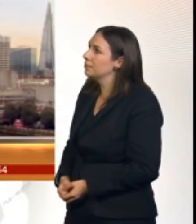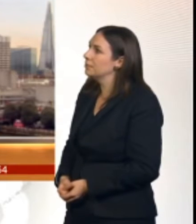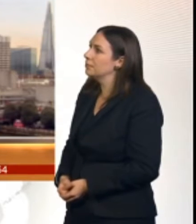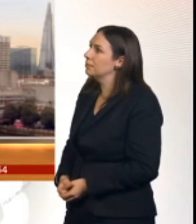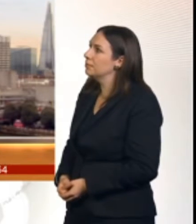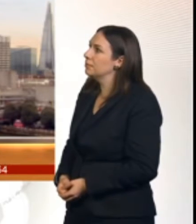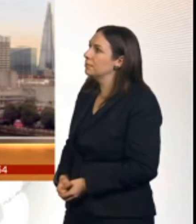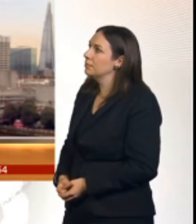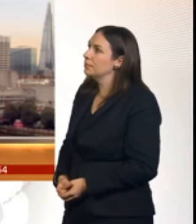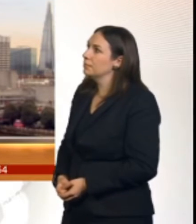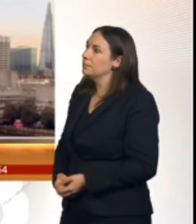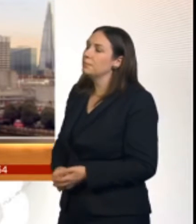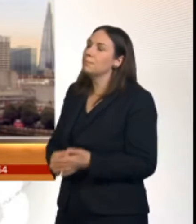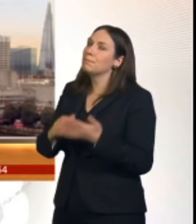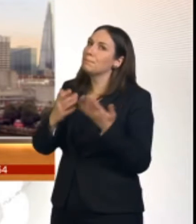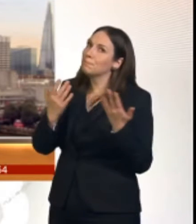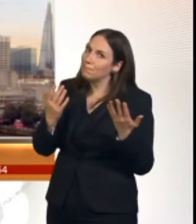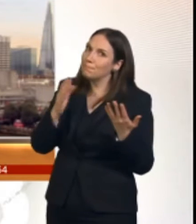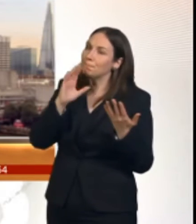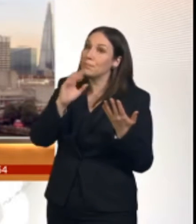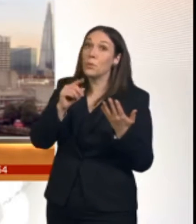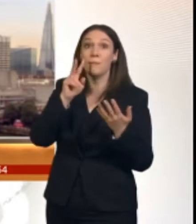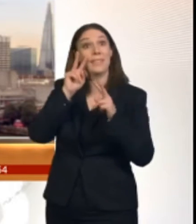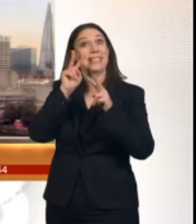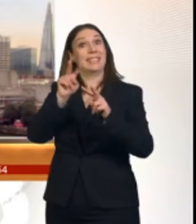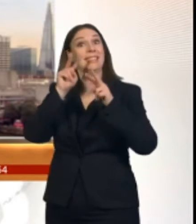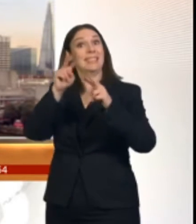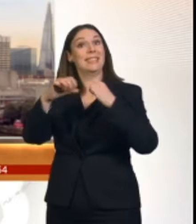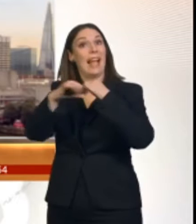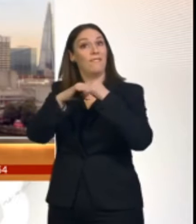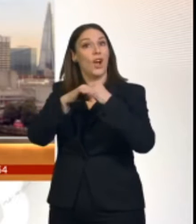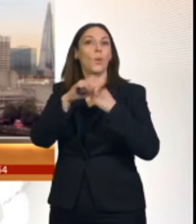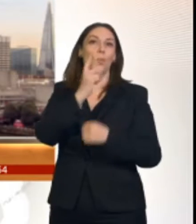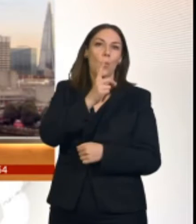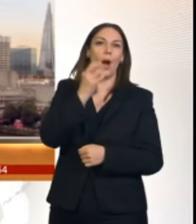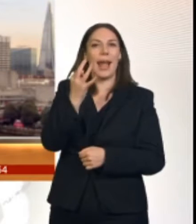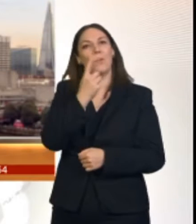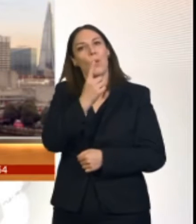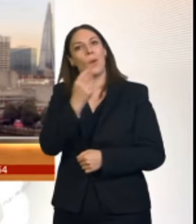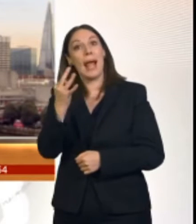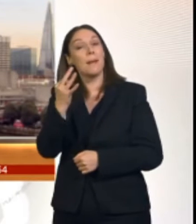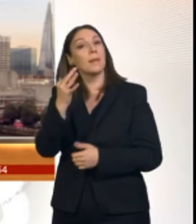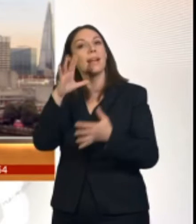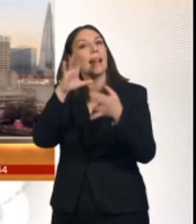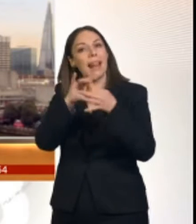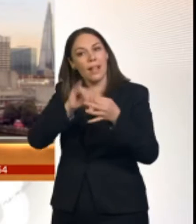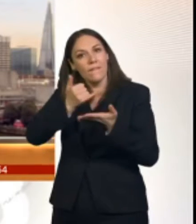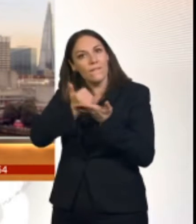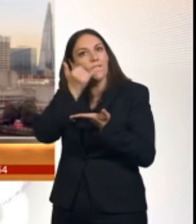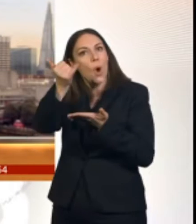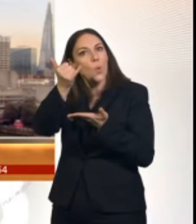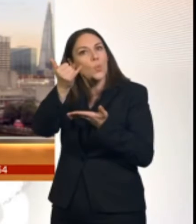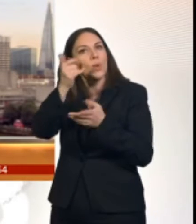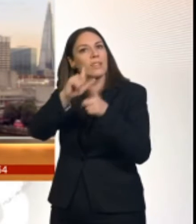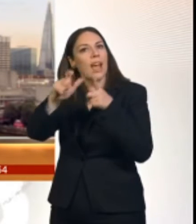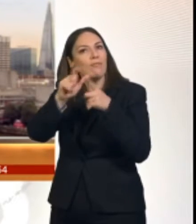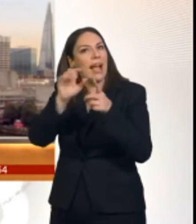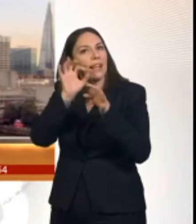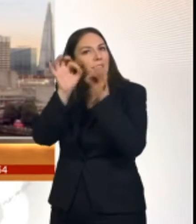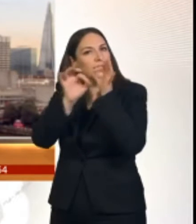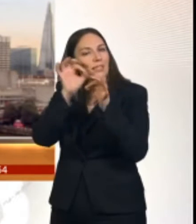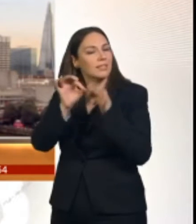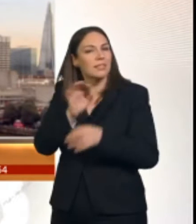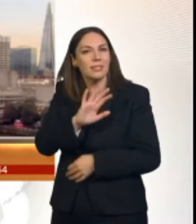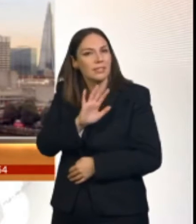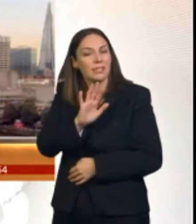be for directory inquiry services. They're likely to be for other products and services that 118118 offers. But what